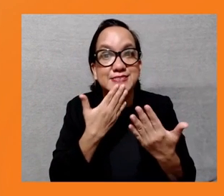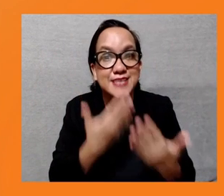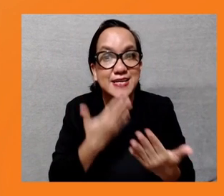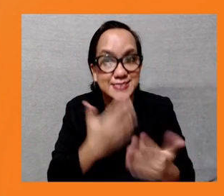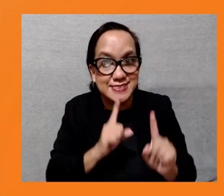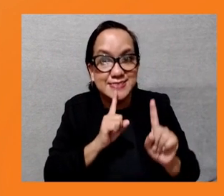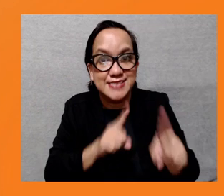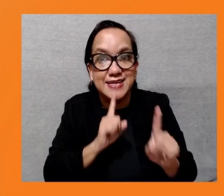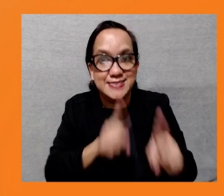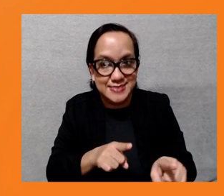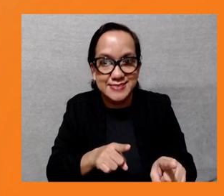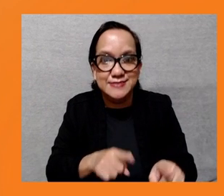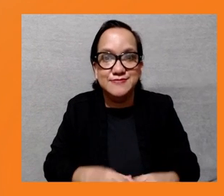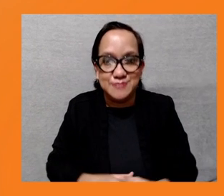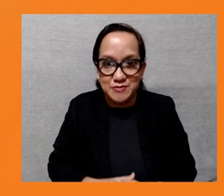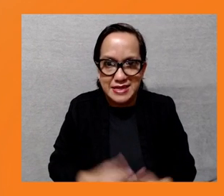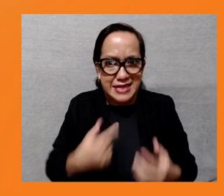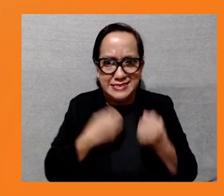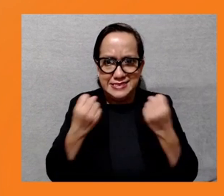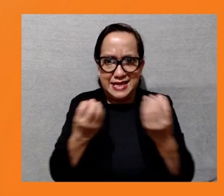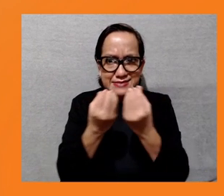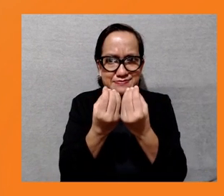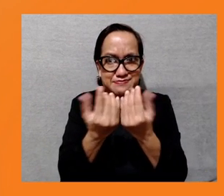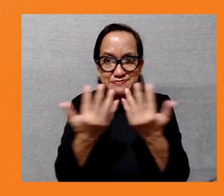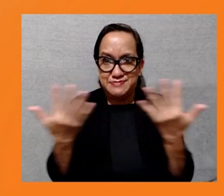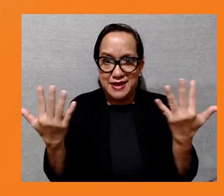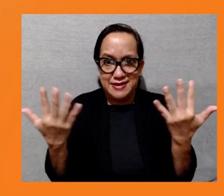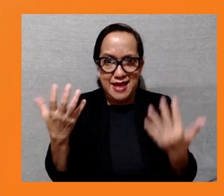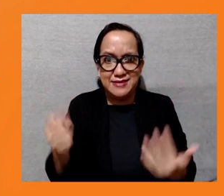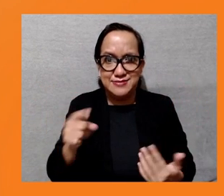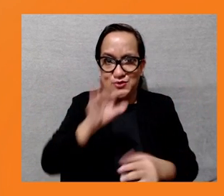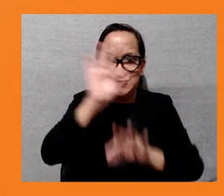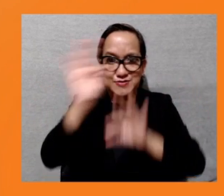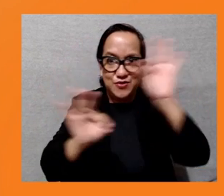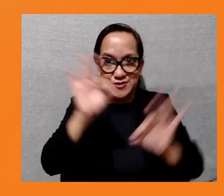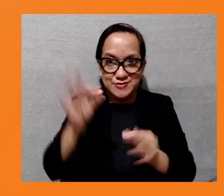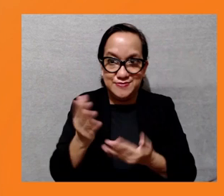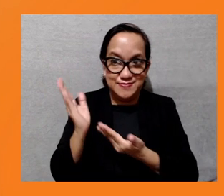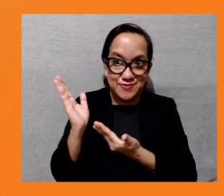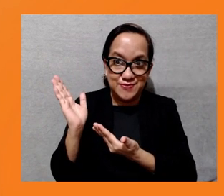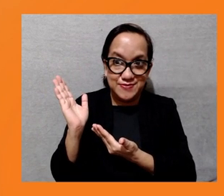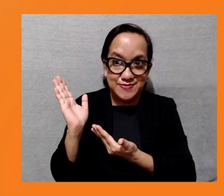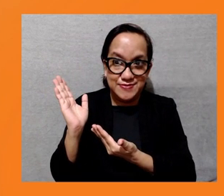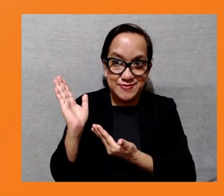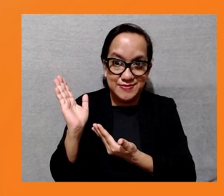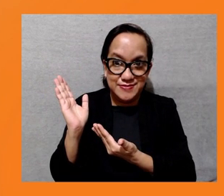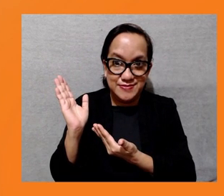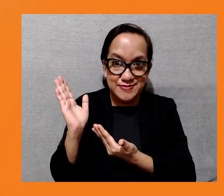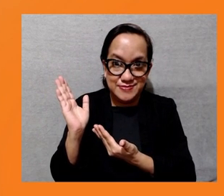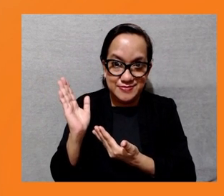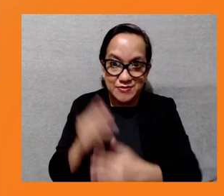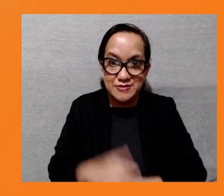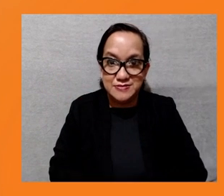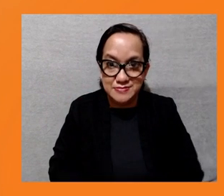Yeah, absolutely. All right. Great. So I'll just use moderator's privilege and take on two points from